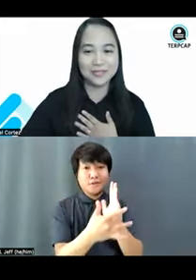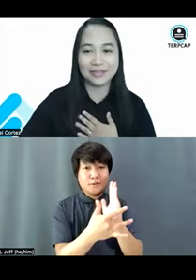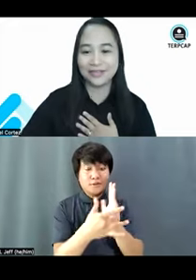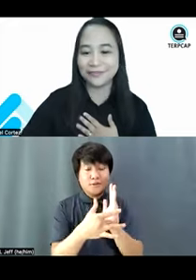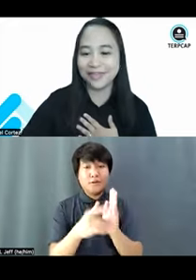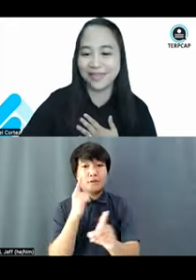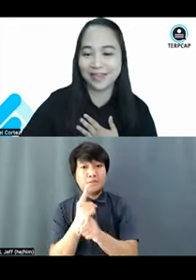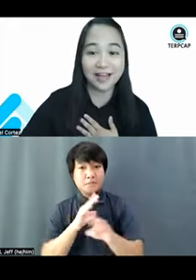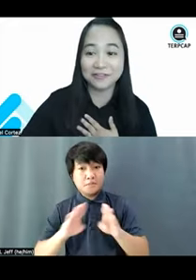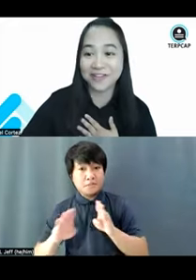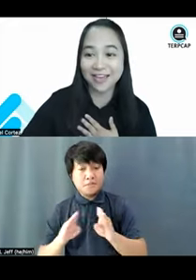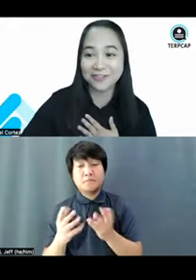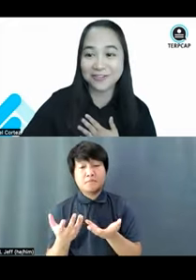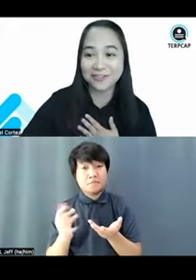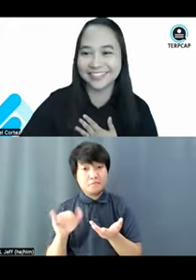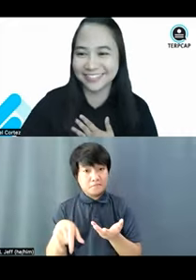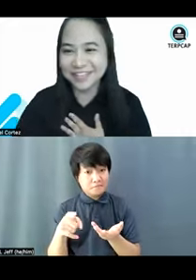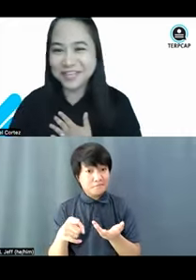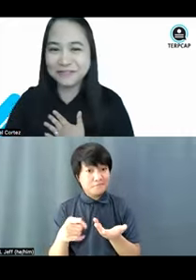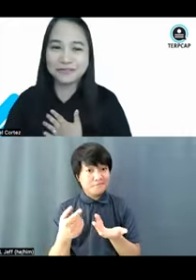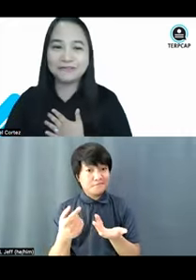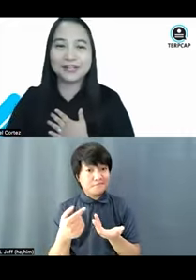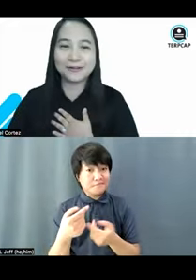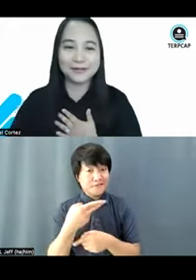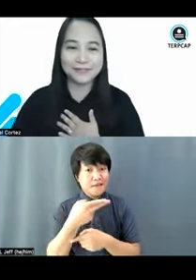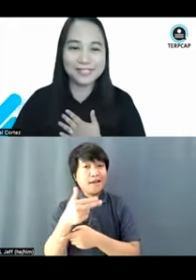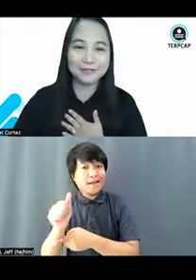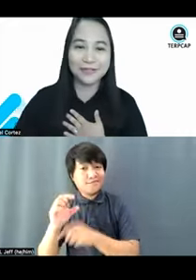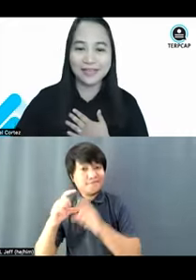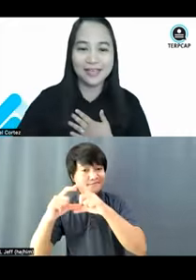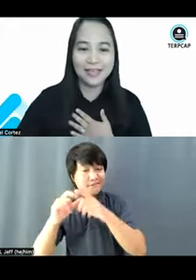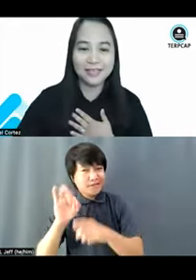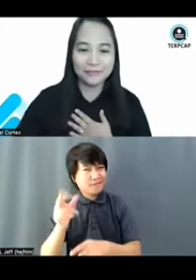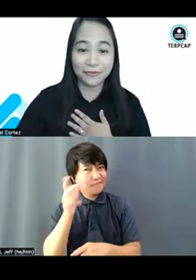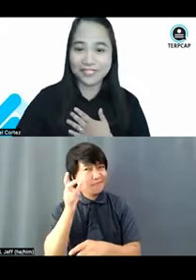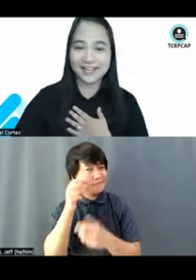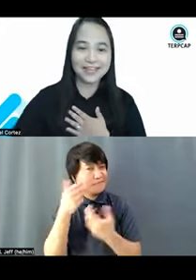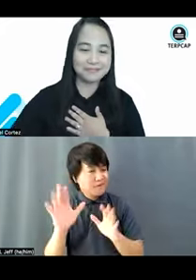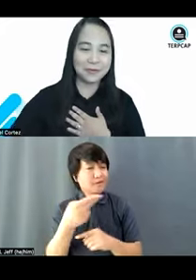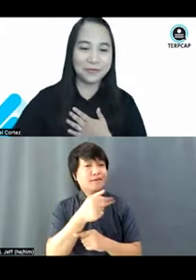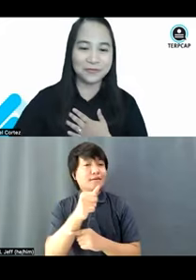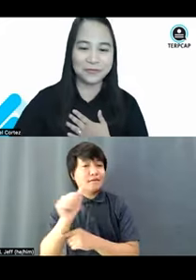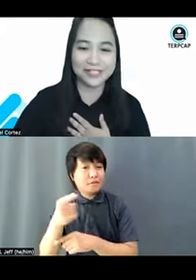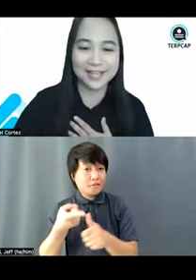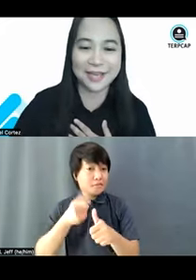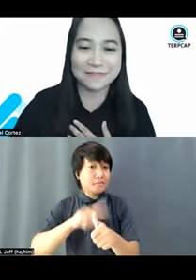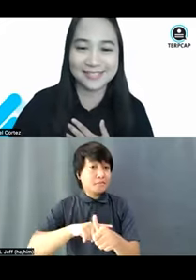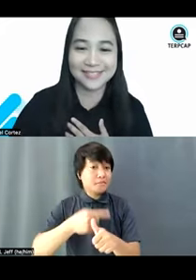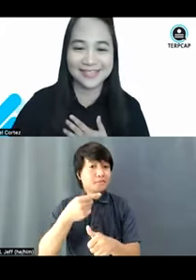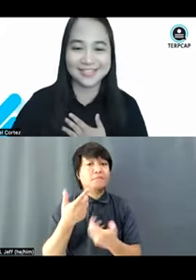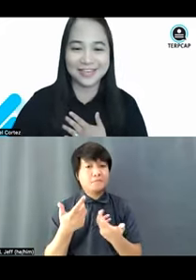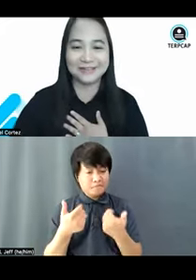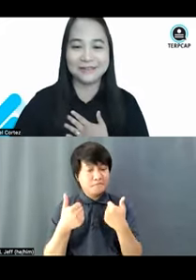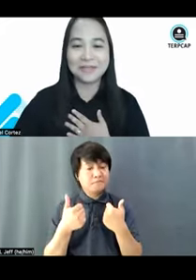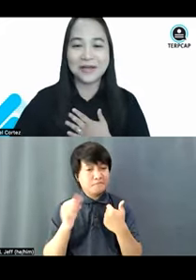Maybe you can give me a ha-ha reaction, if you've already heard of this term, or you can, first time, oh, first time,